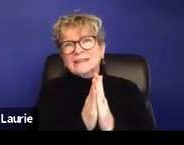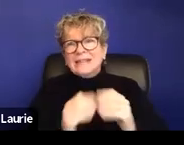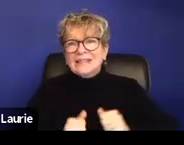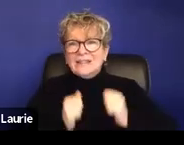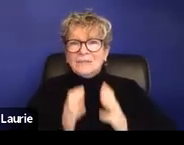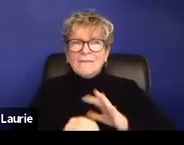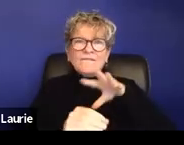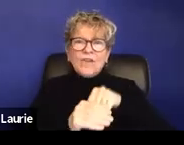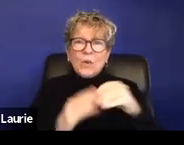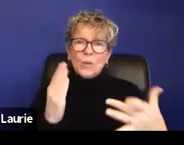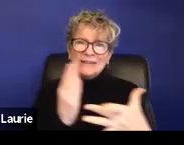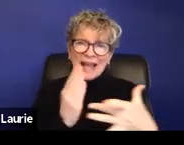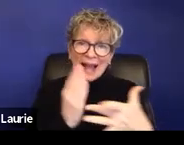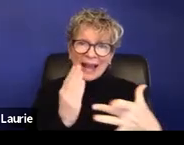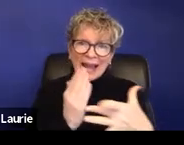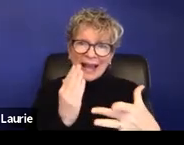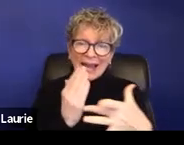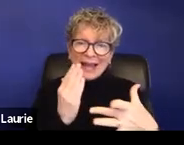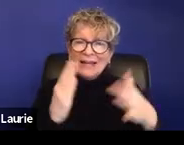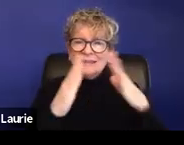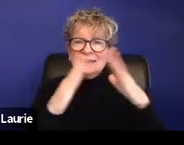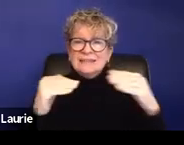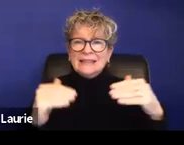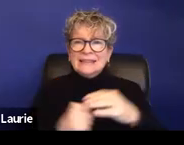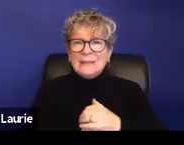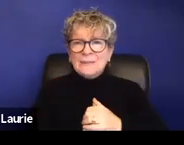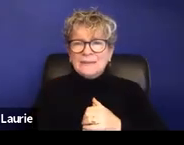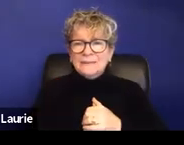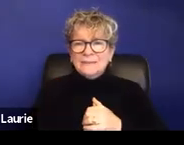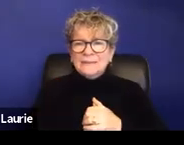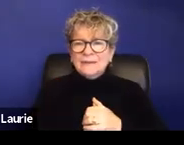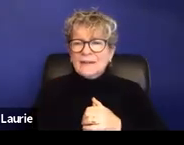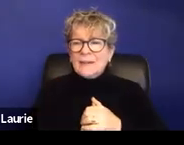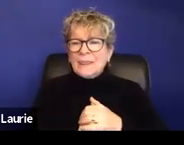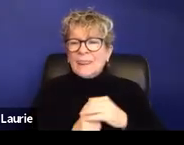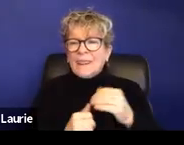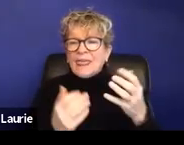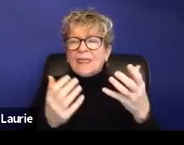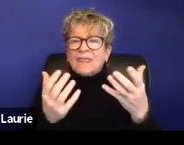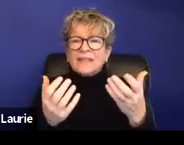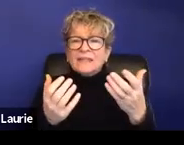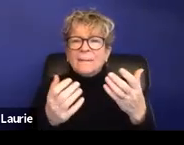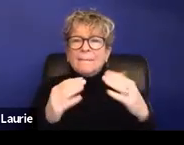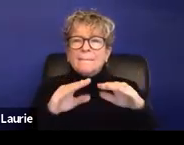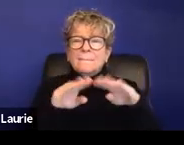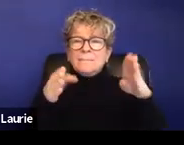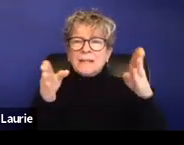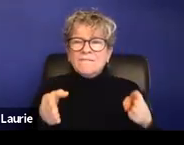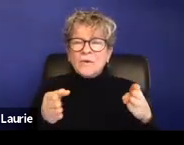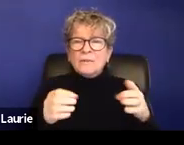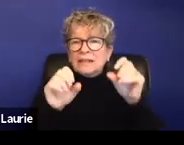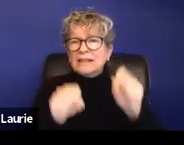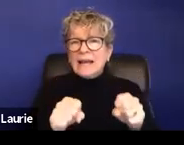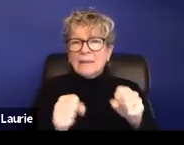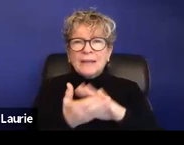like I talked about before, at the very beginning, our tech initiative, these platforms can also end up becoming sources of abuse. And that